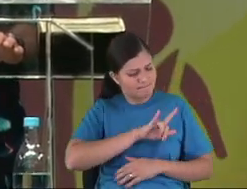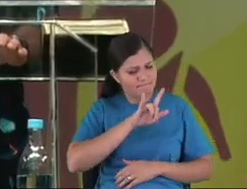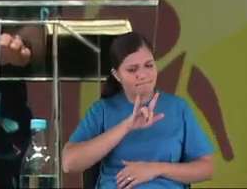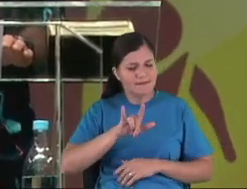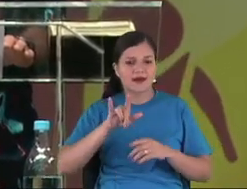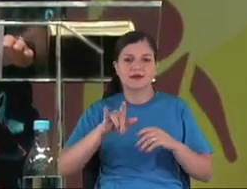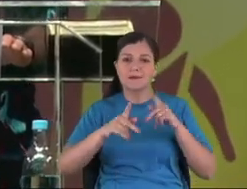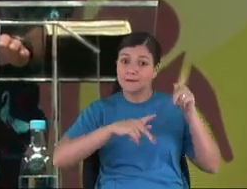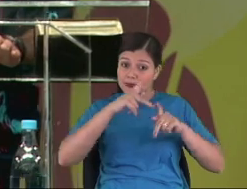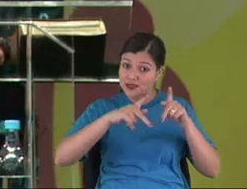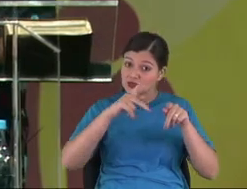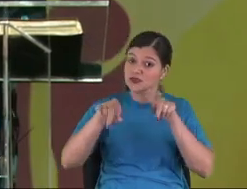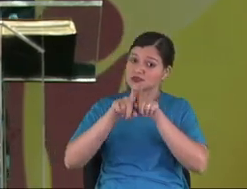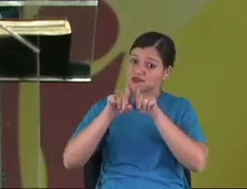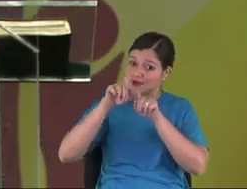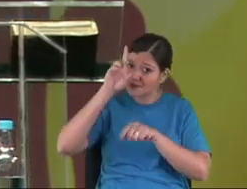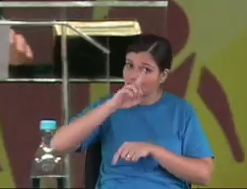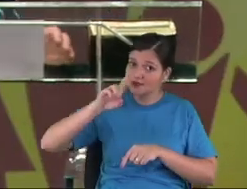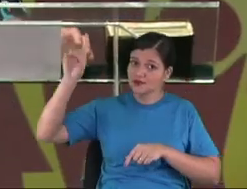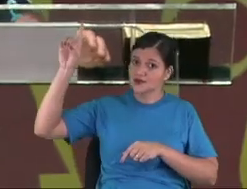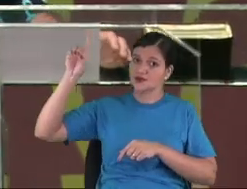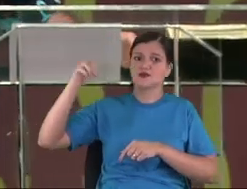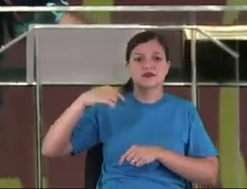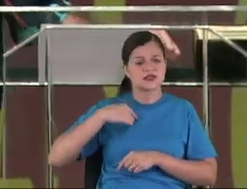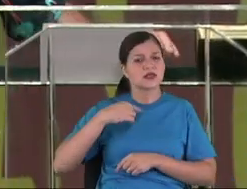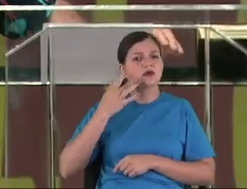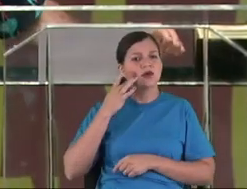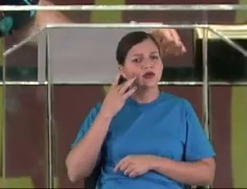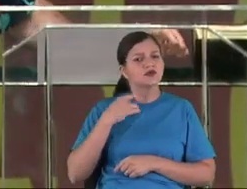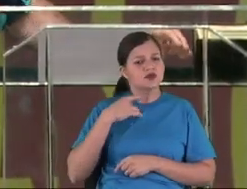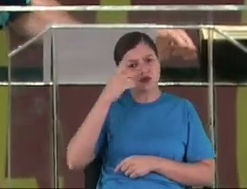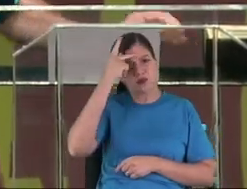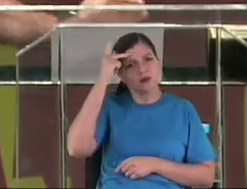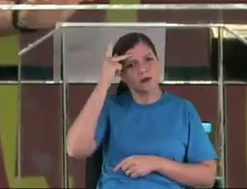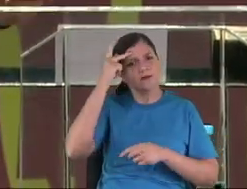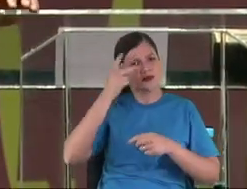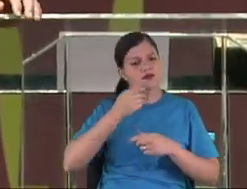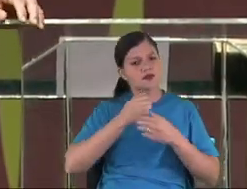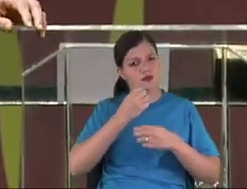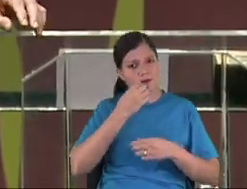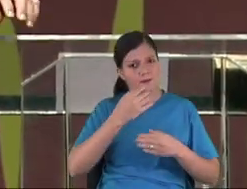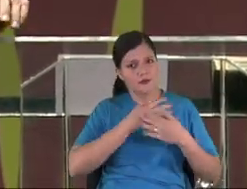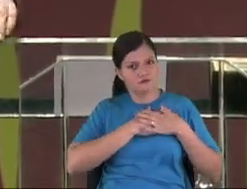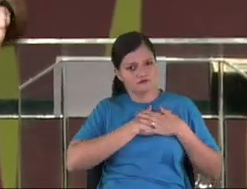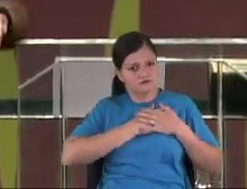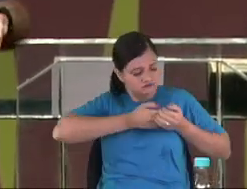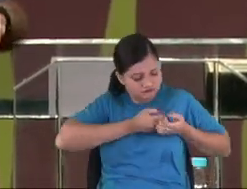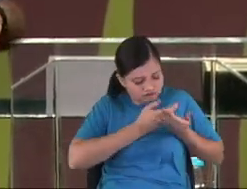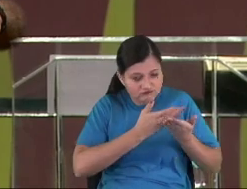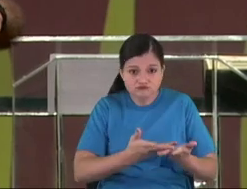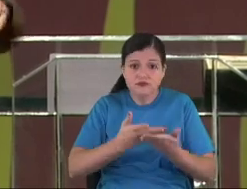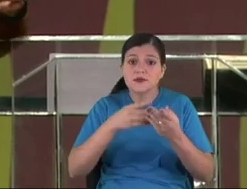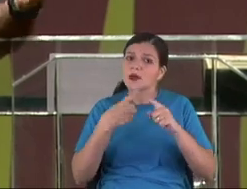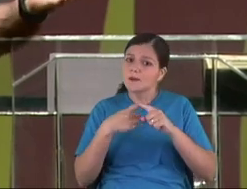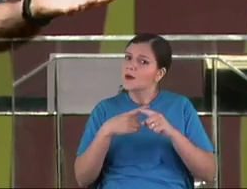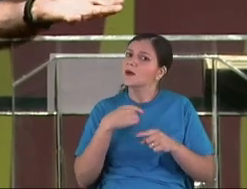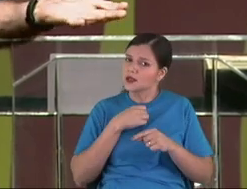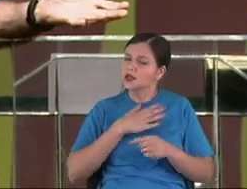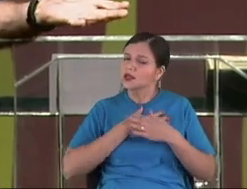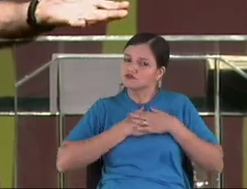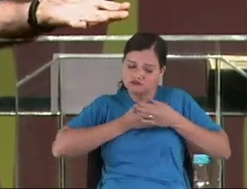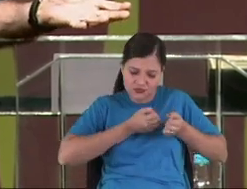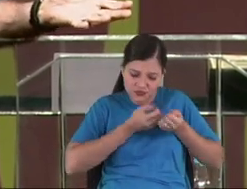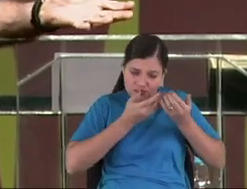God. I'm considering myself a very generous person. Why am I generous?